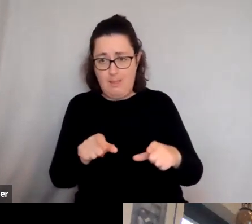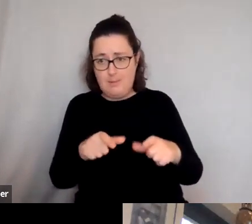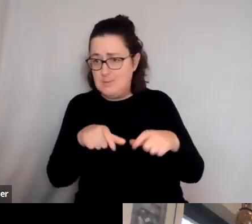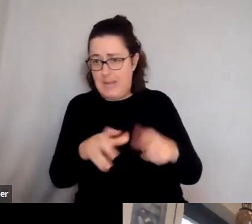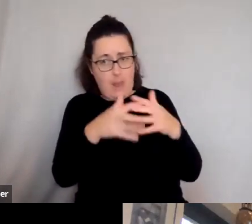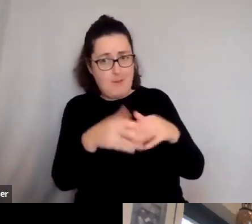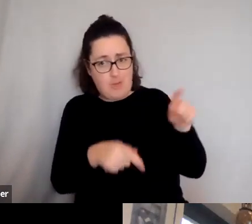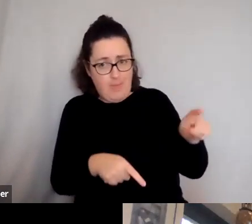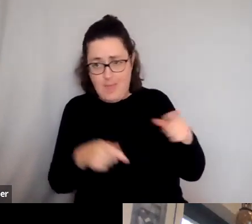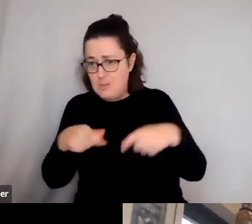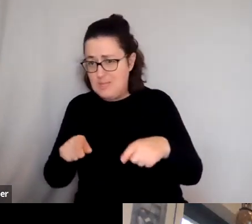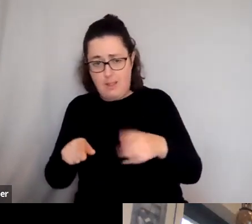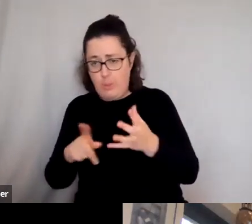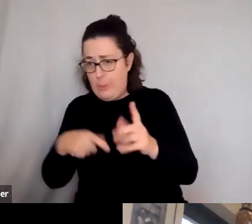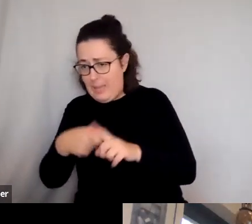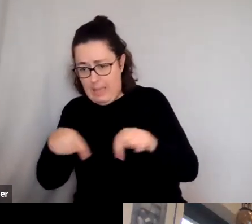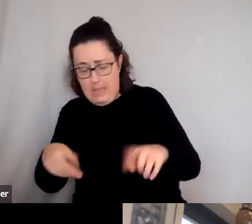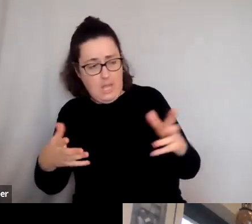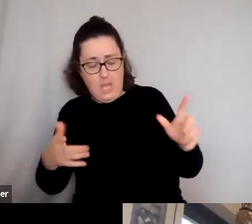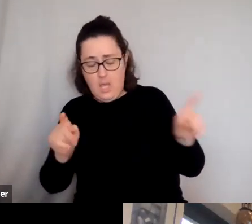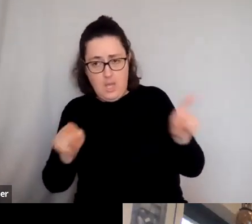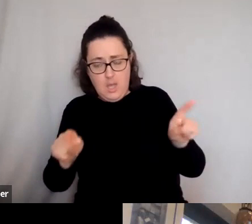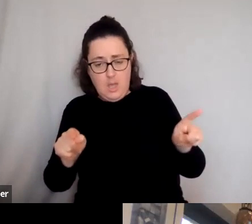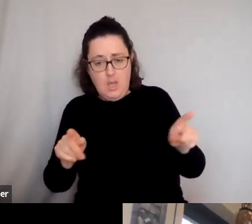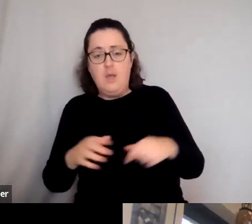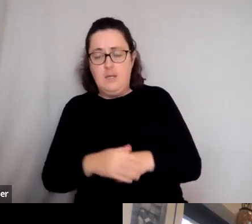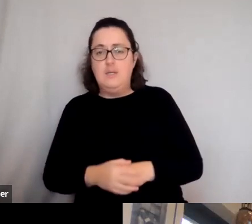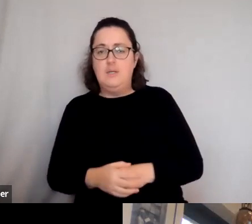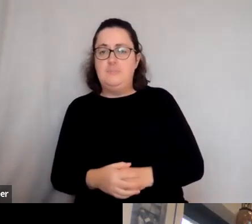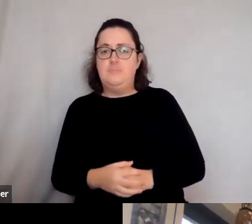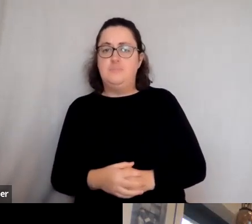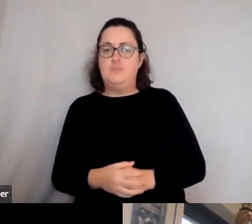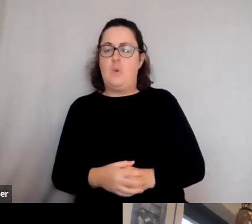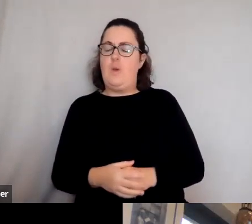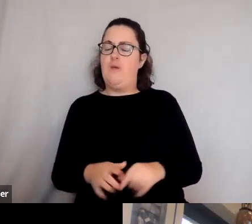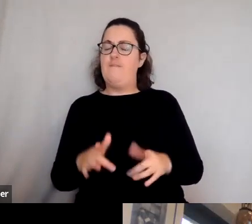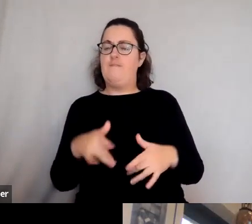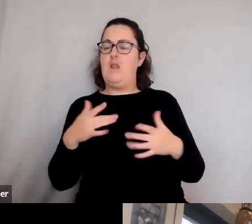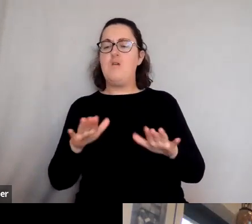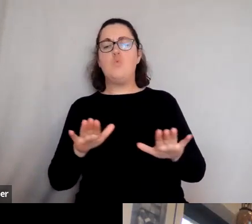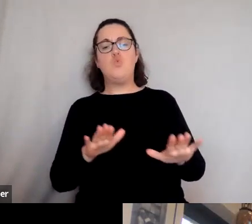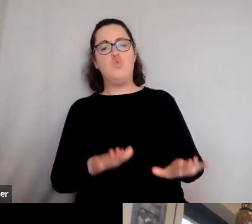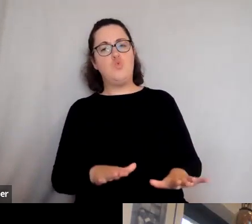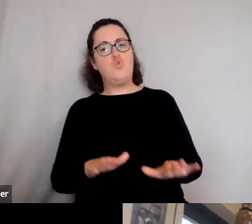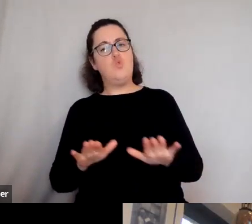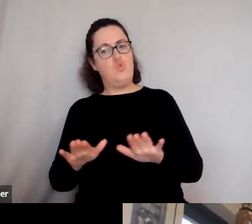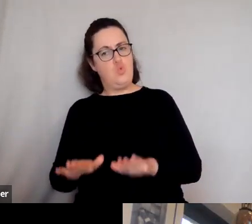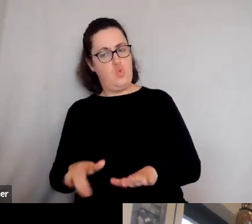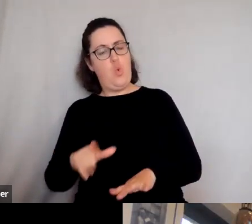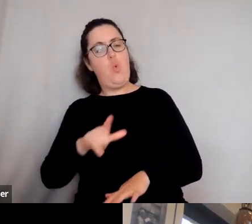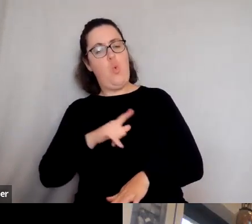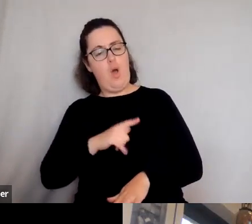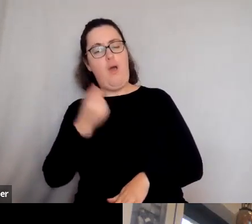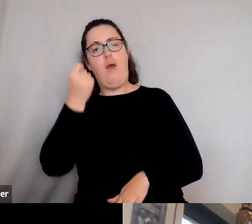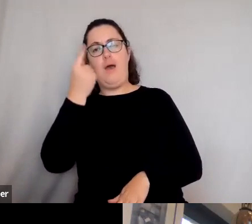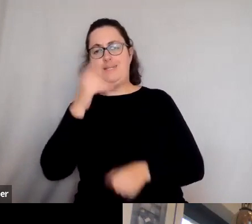times you can go, it's a bit of a calmer. And then you are actually, everything calms down a little bit because you can see the context.